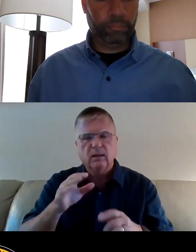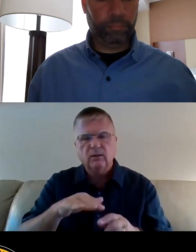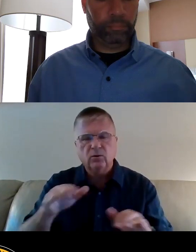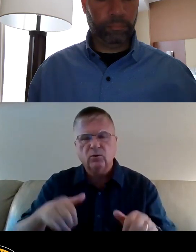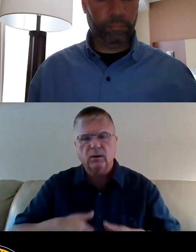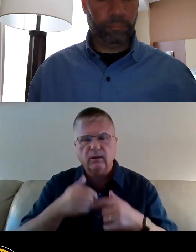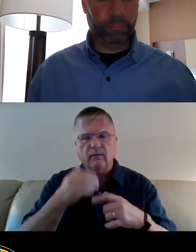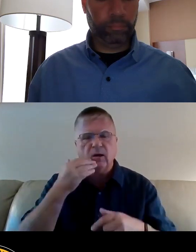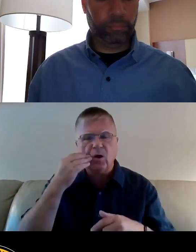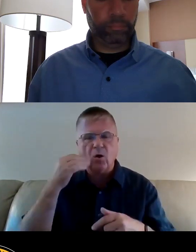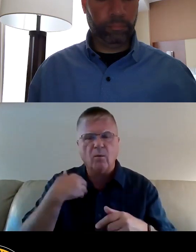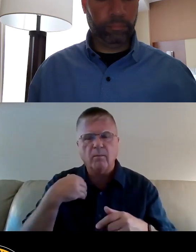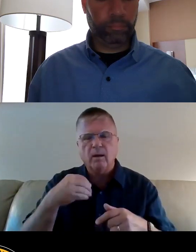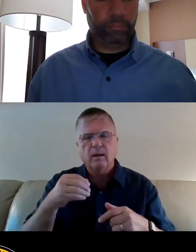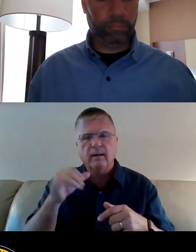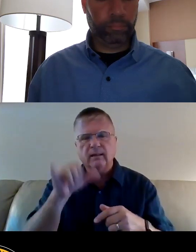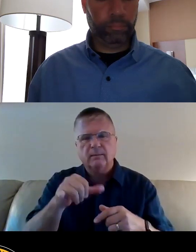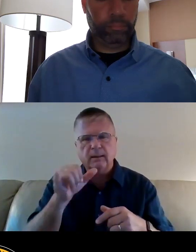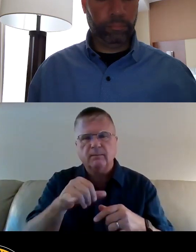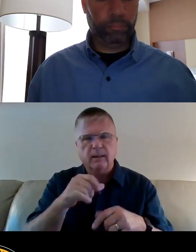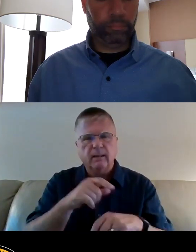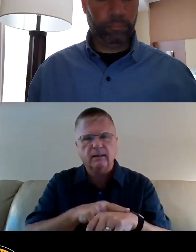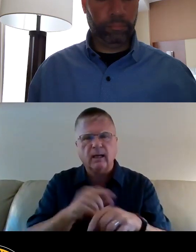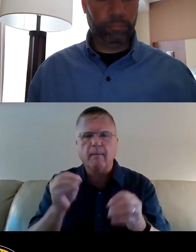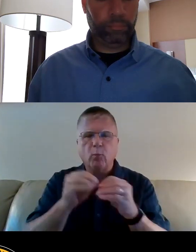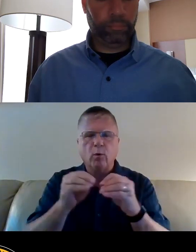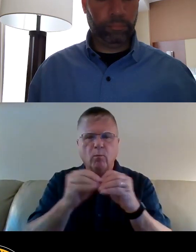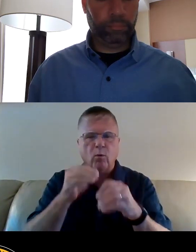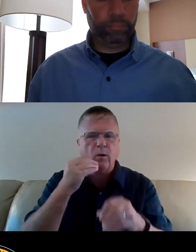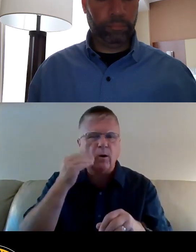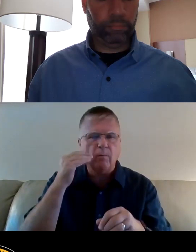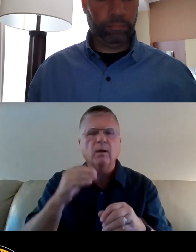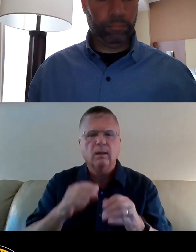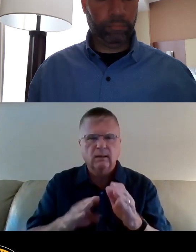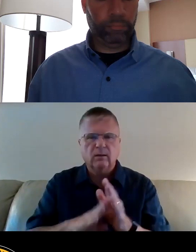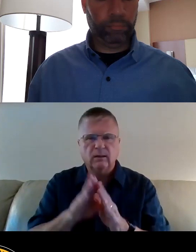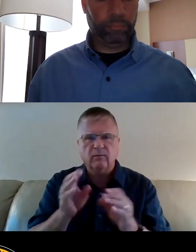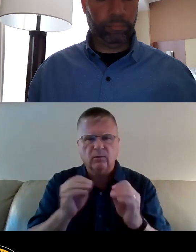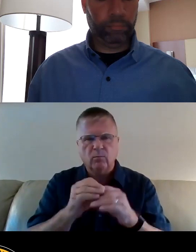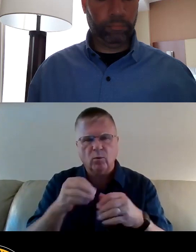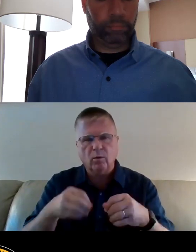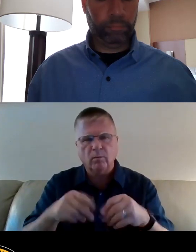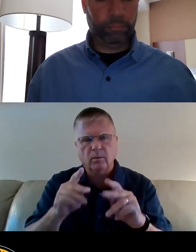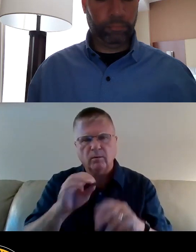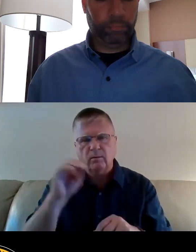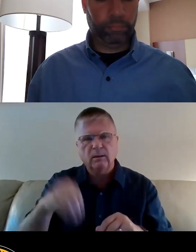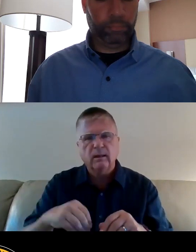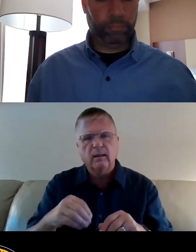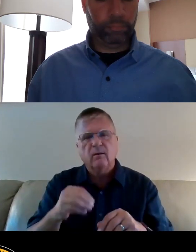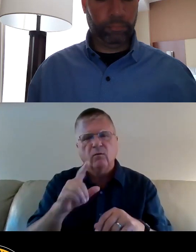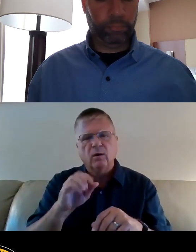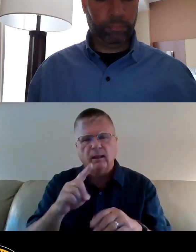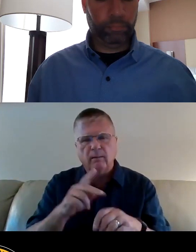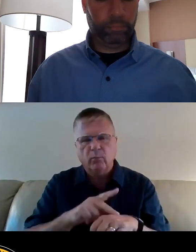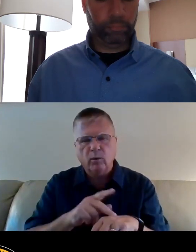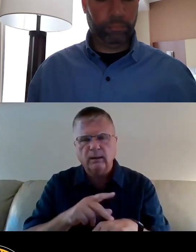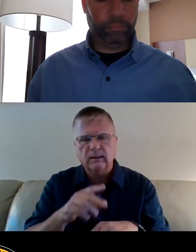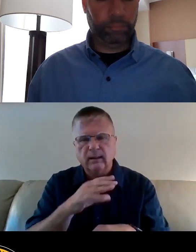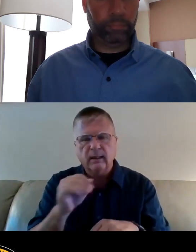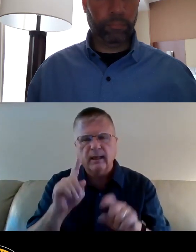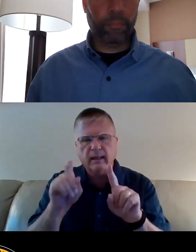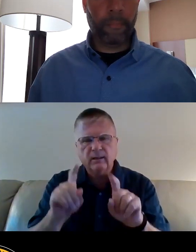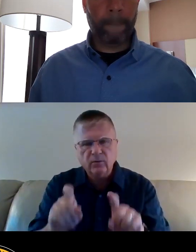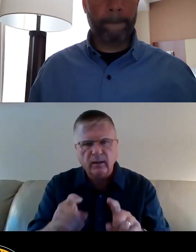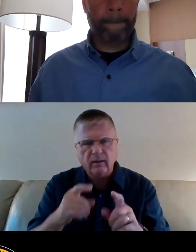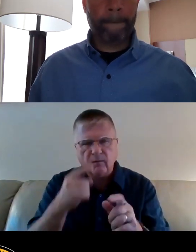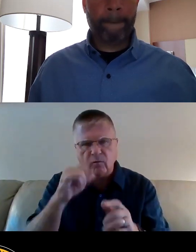substantially more time at home raises the risk of developing lead poisoning while screens for lead poisoning decline during the pandemic. The combination